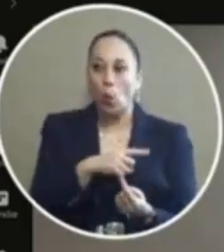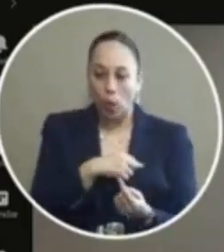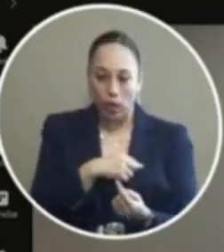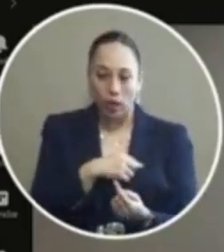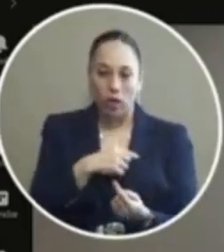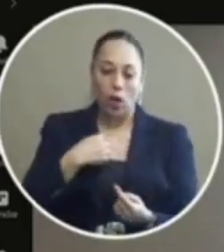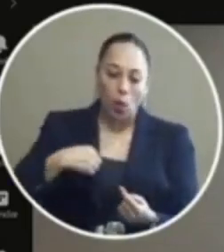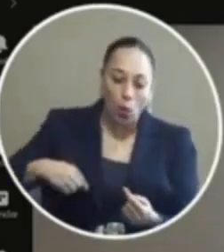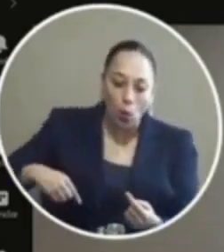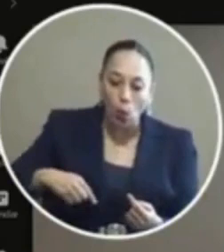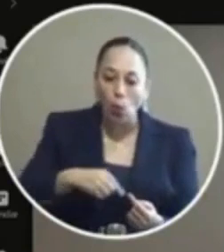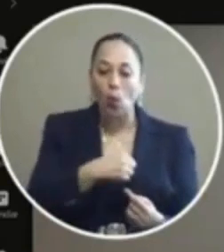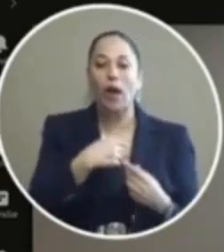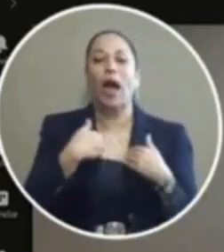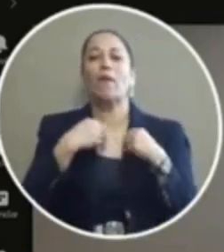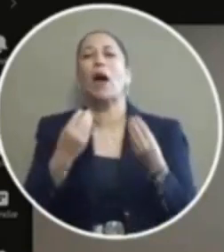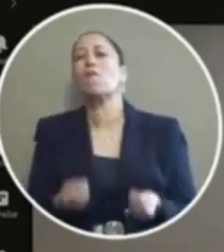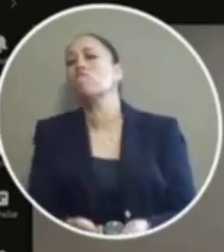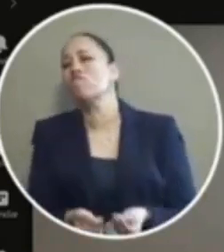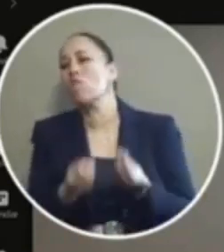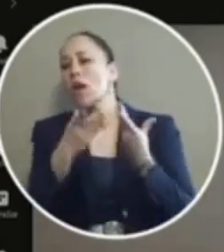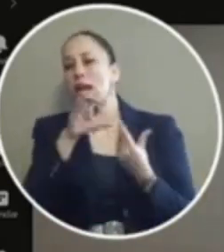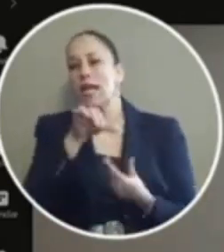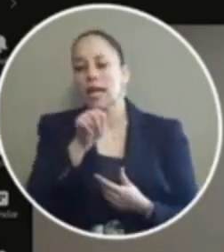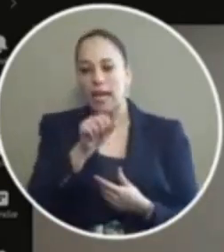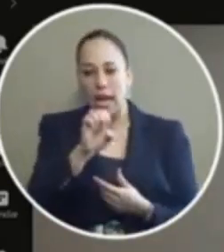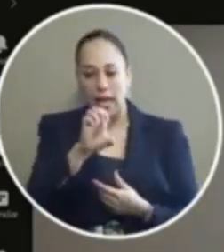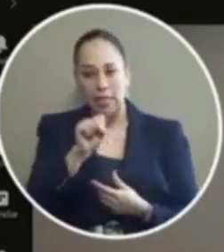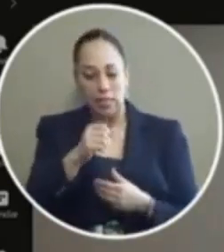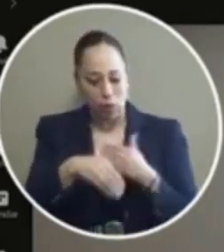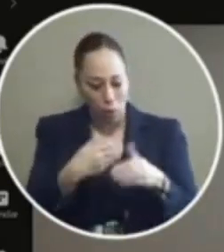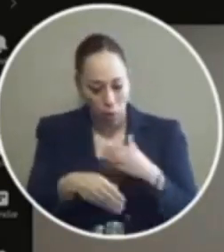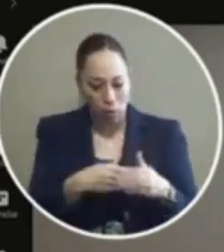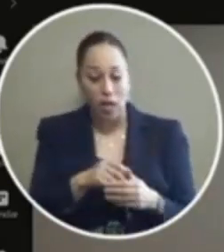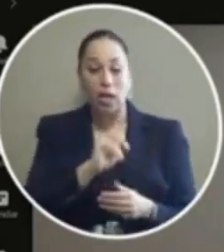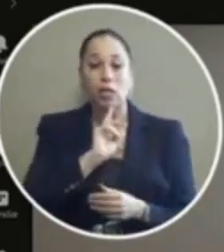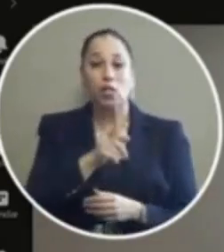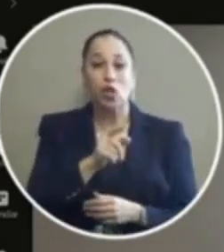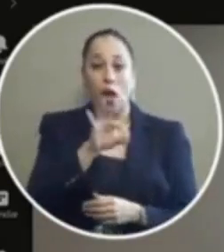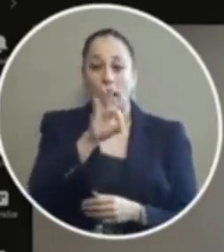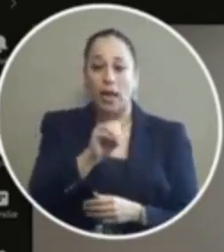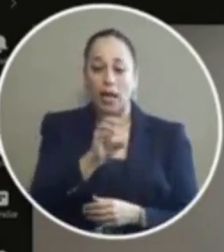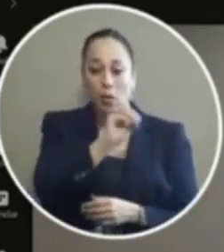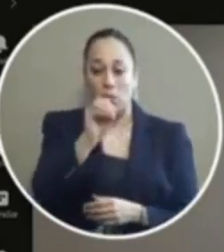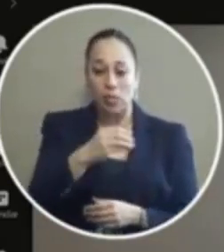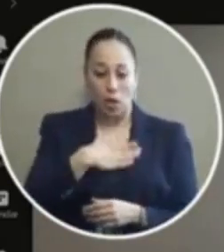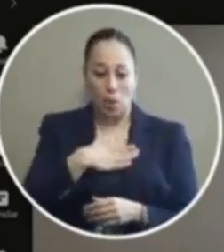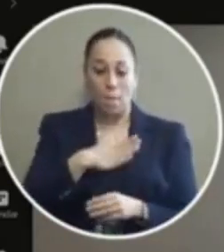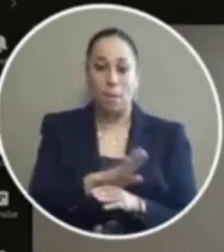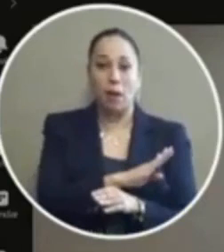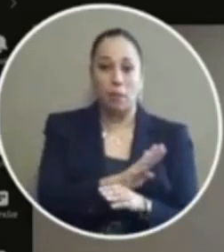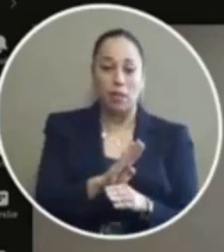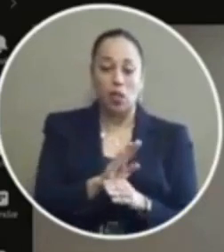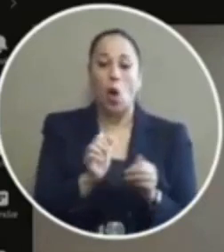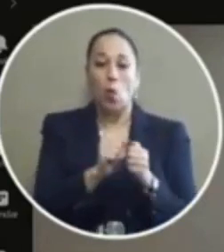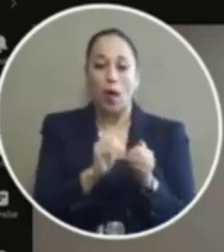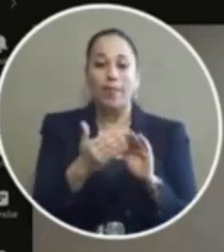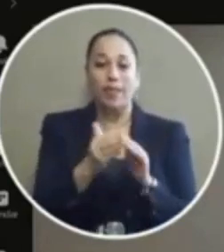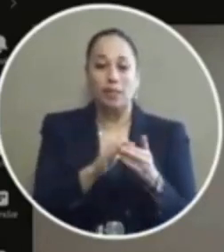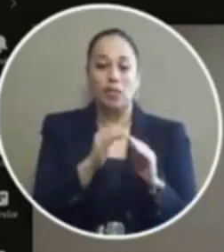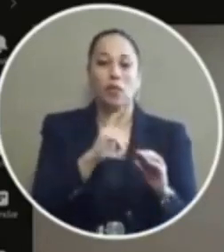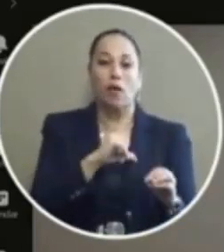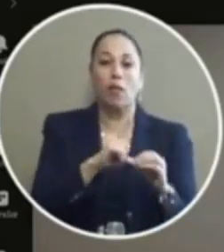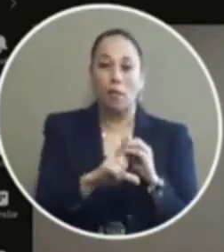have thousands of cases that we process and it is true that about 90 percent of my business is with the city of El